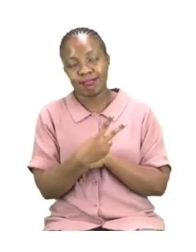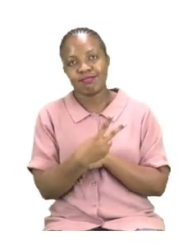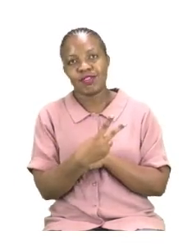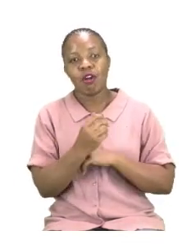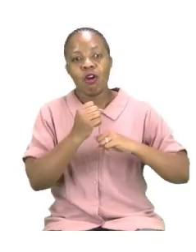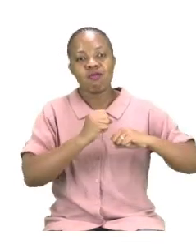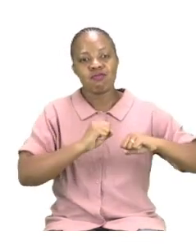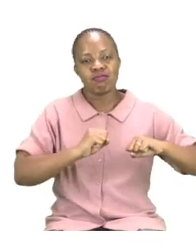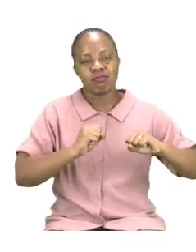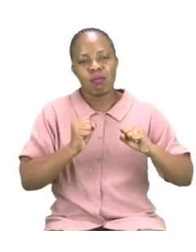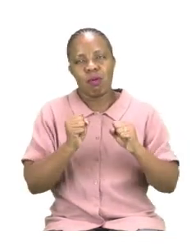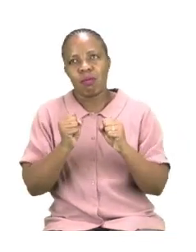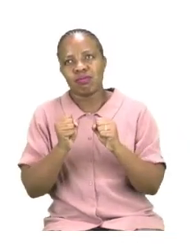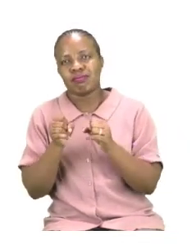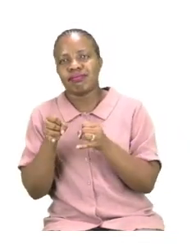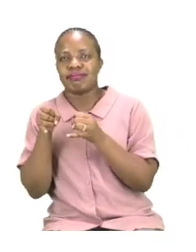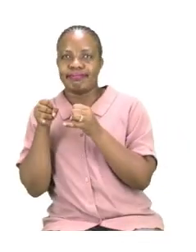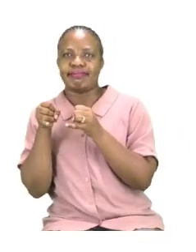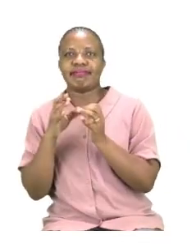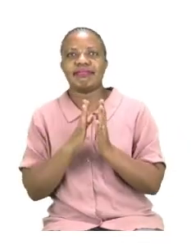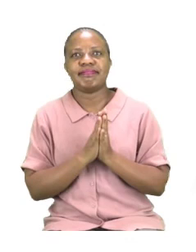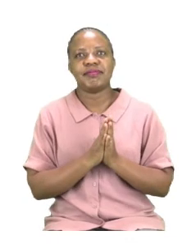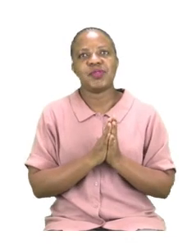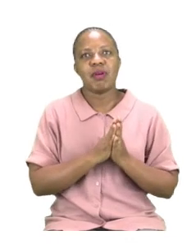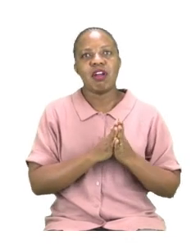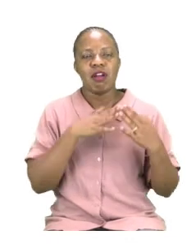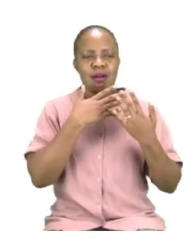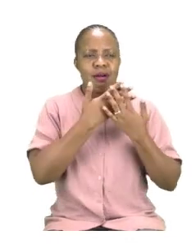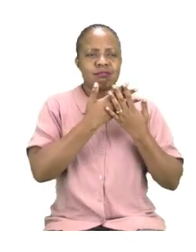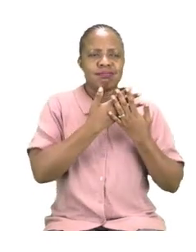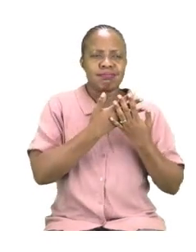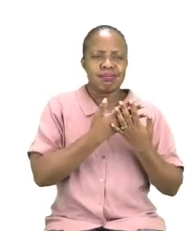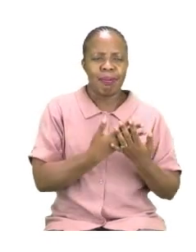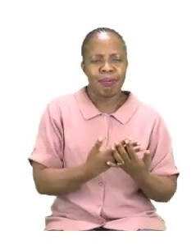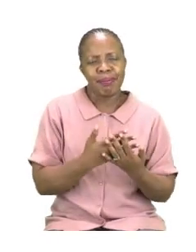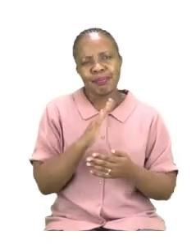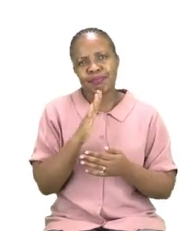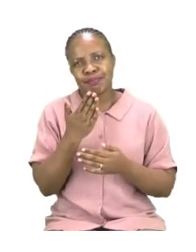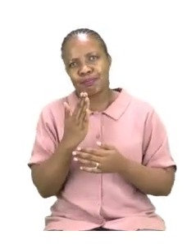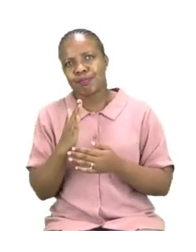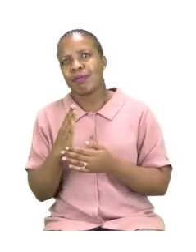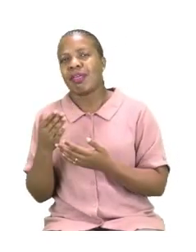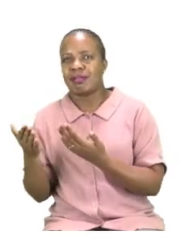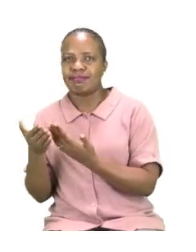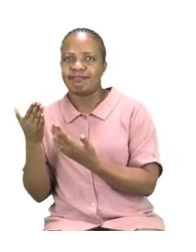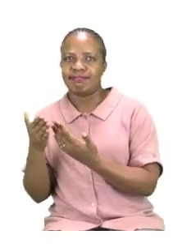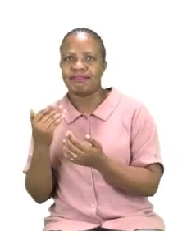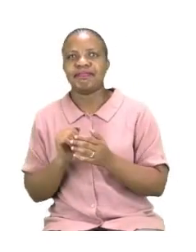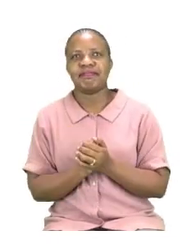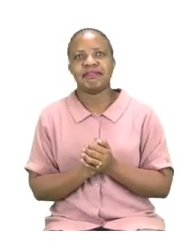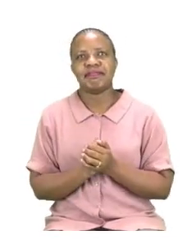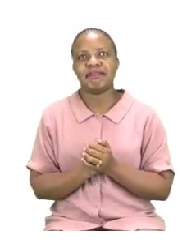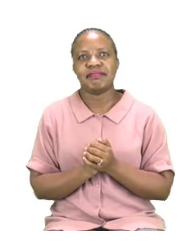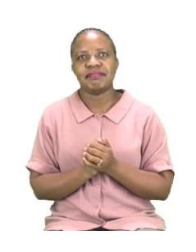Now you need to write the actual numbers. The first one wants its names and the second, number